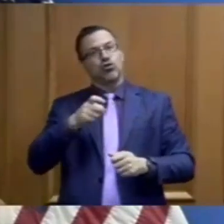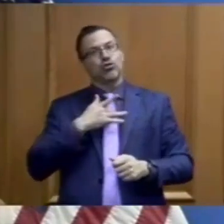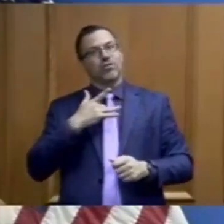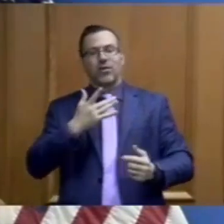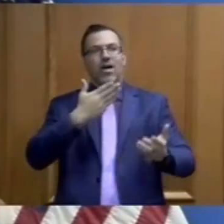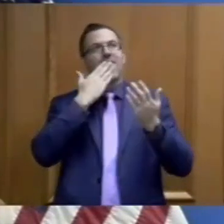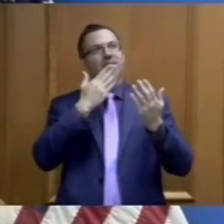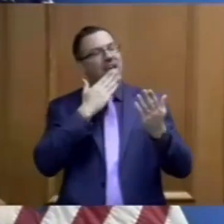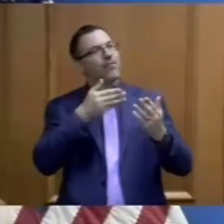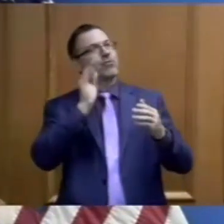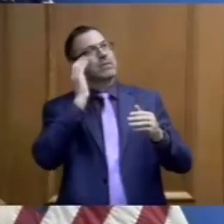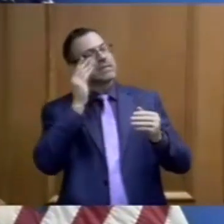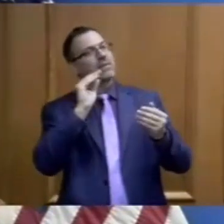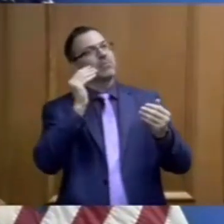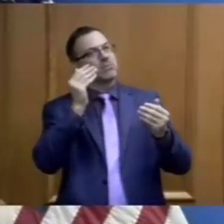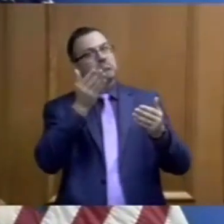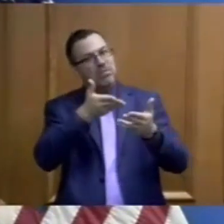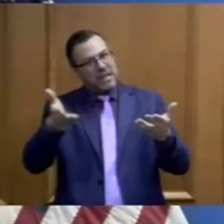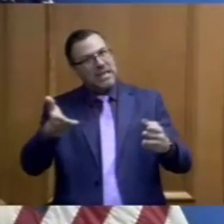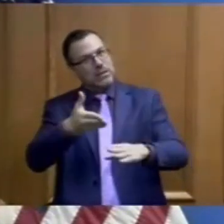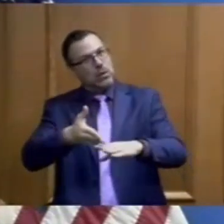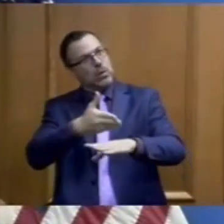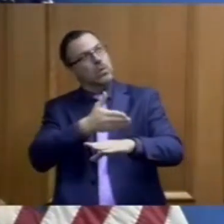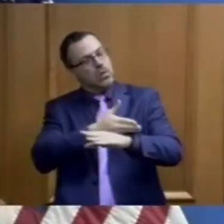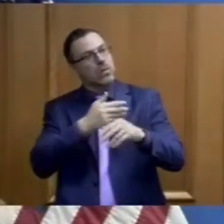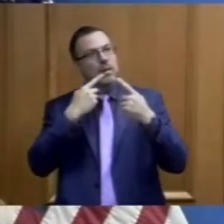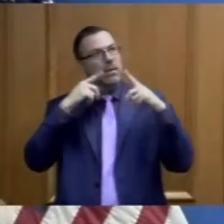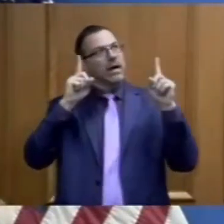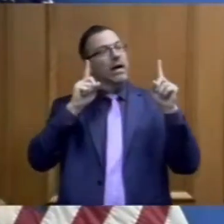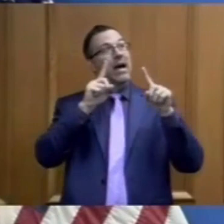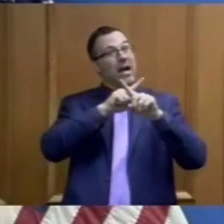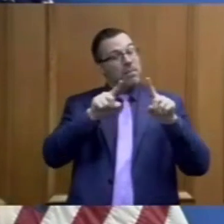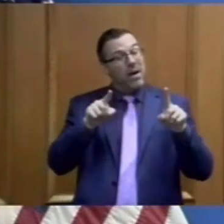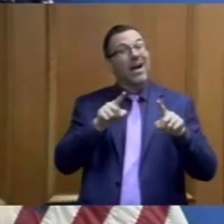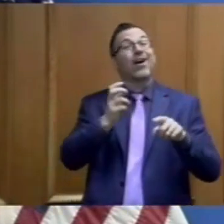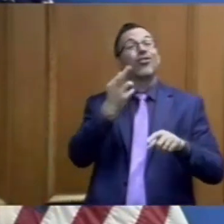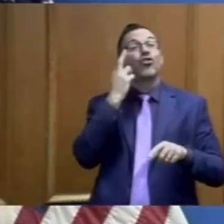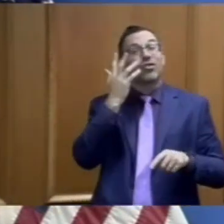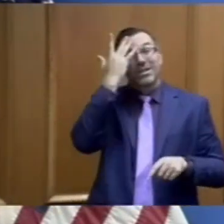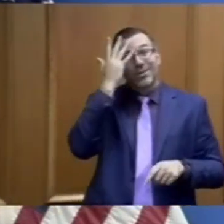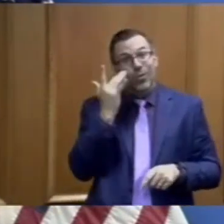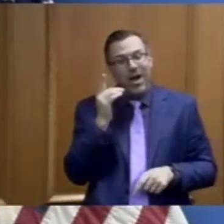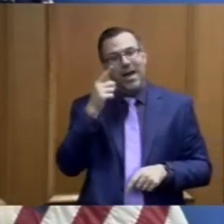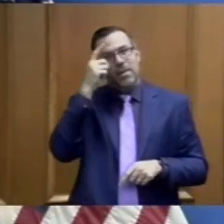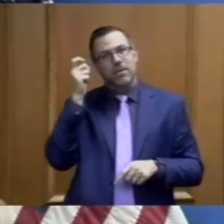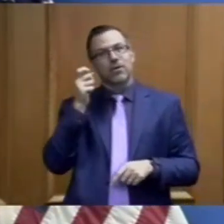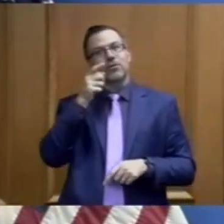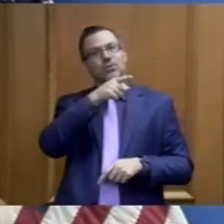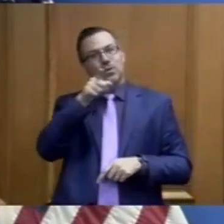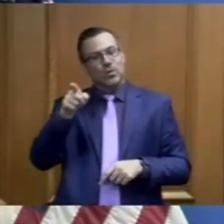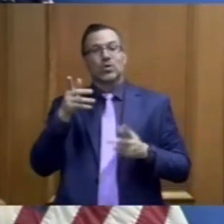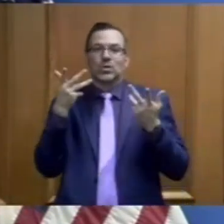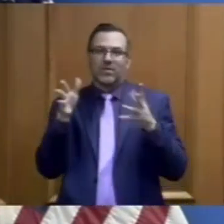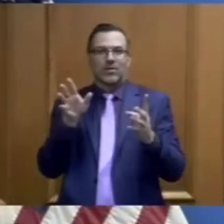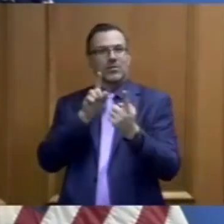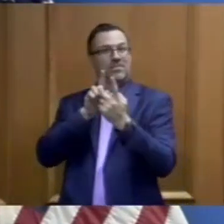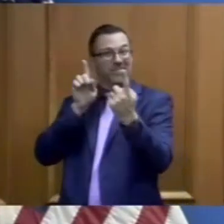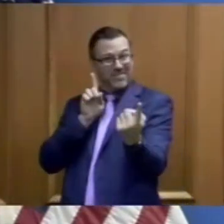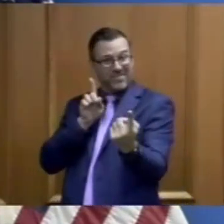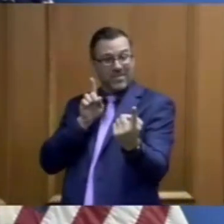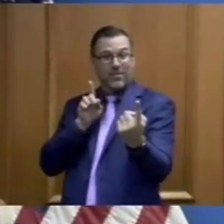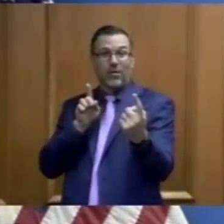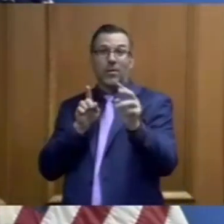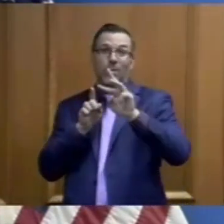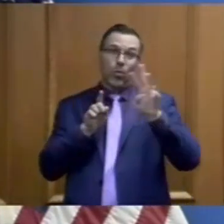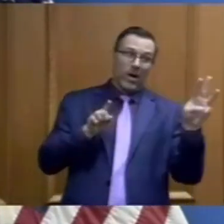and we have much to be hopeful for and it's all because of the efforts that Tennesseans have made from one end of the state to the other